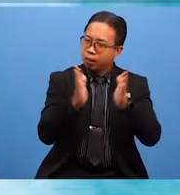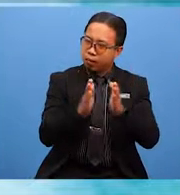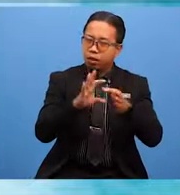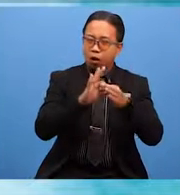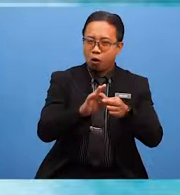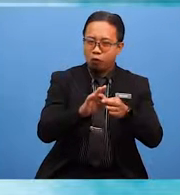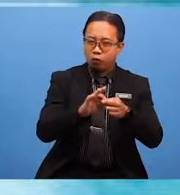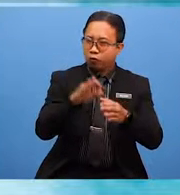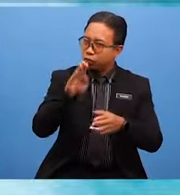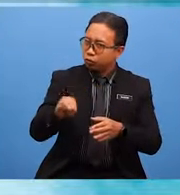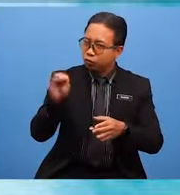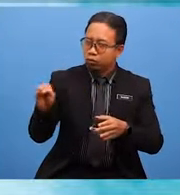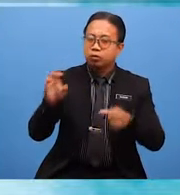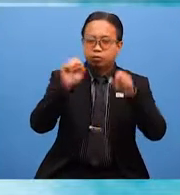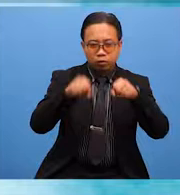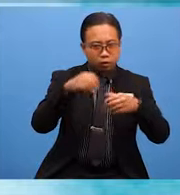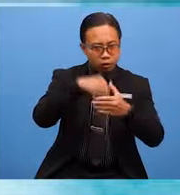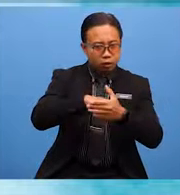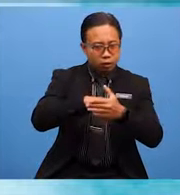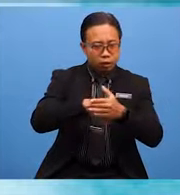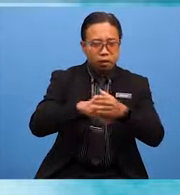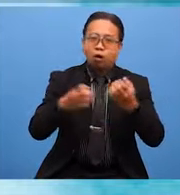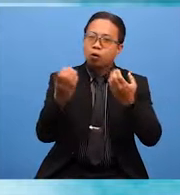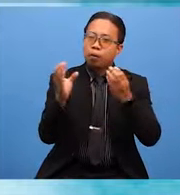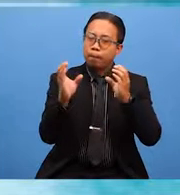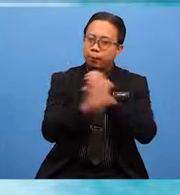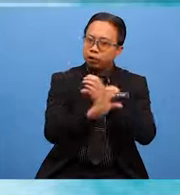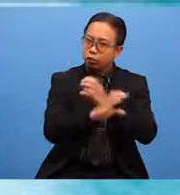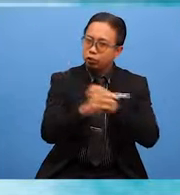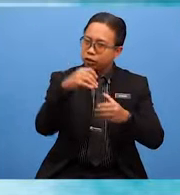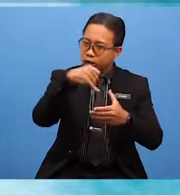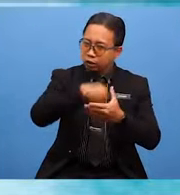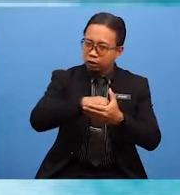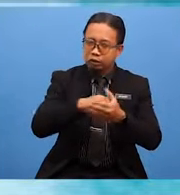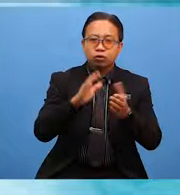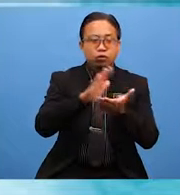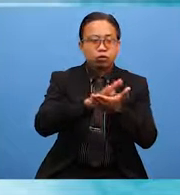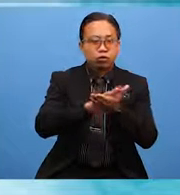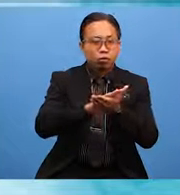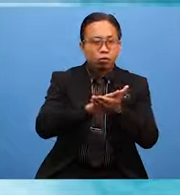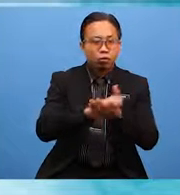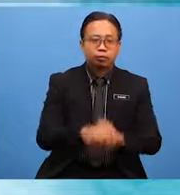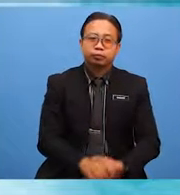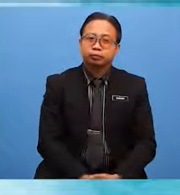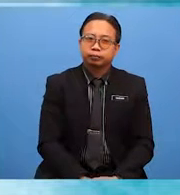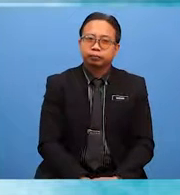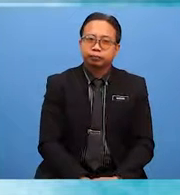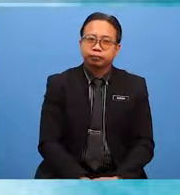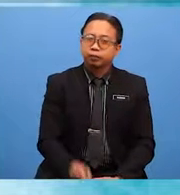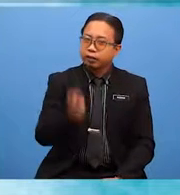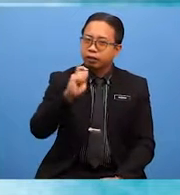students who could partake in the competitions organised at school level. The English